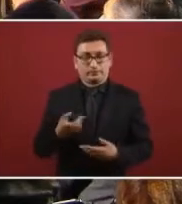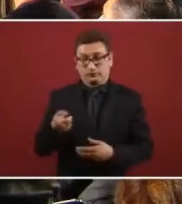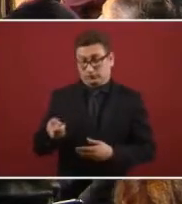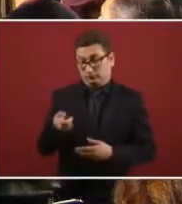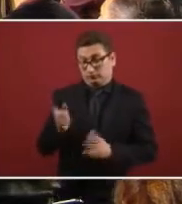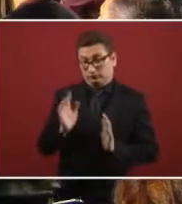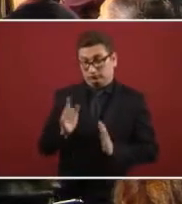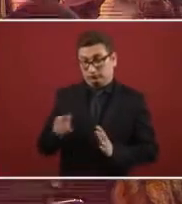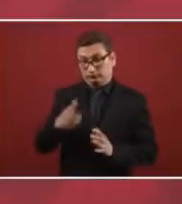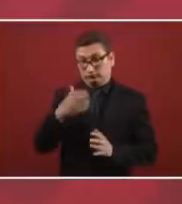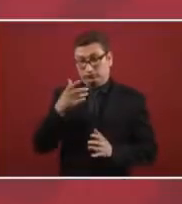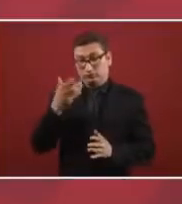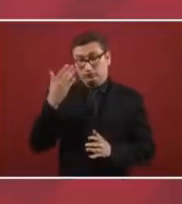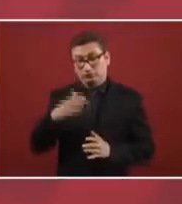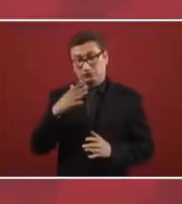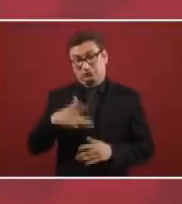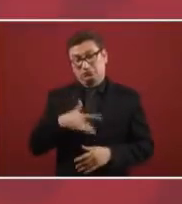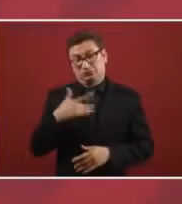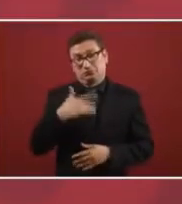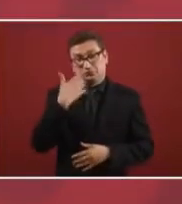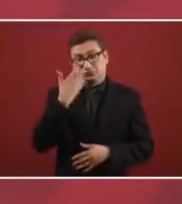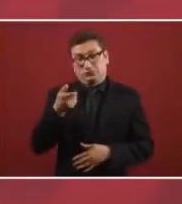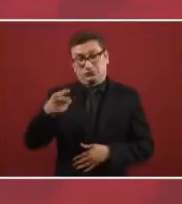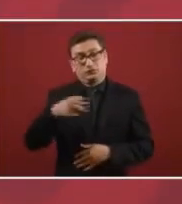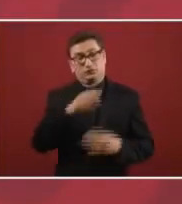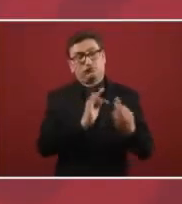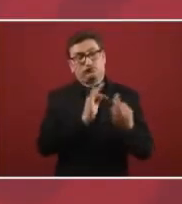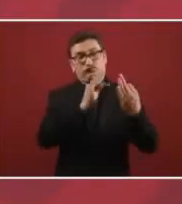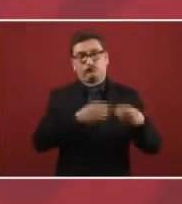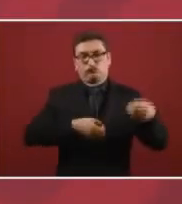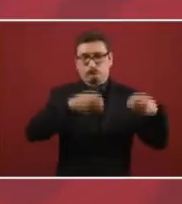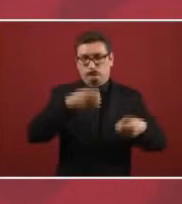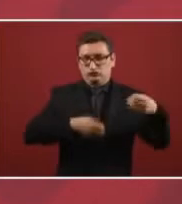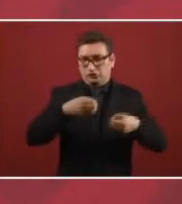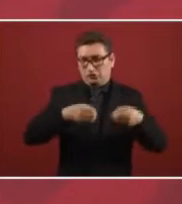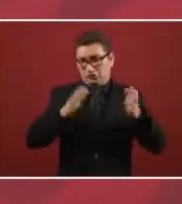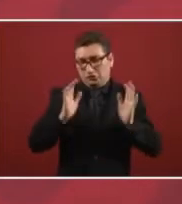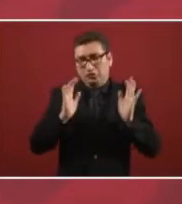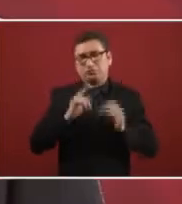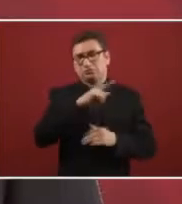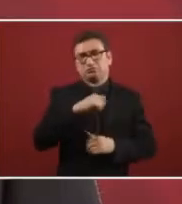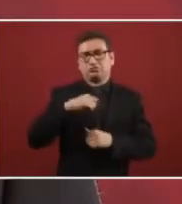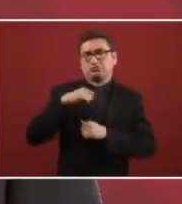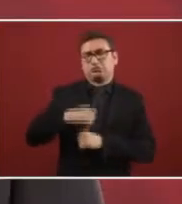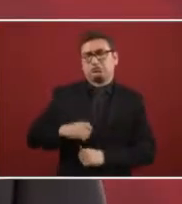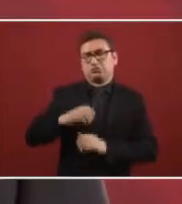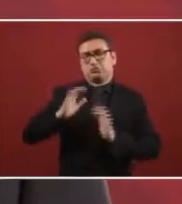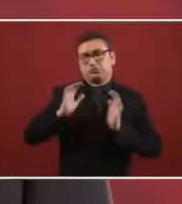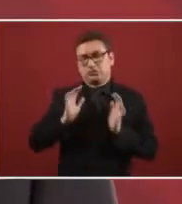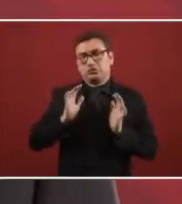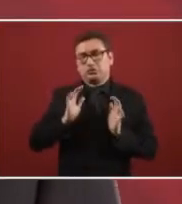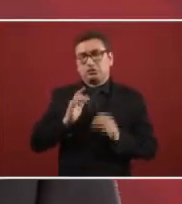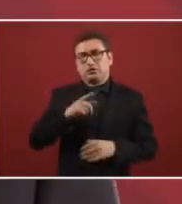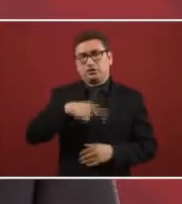But if he's offering and he's disposed to, the authority